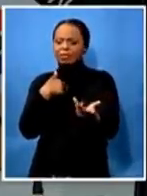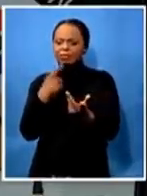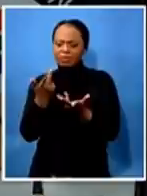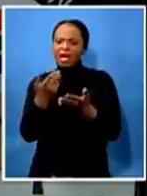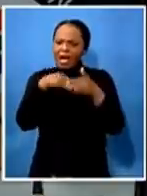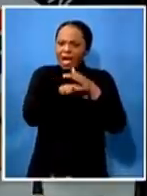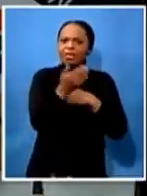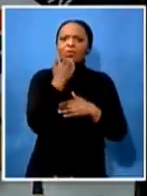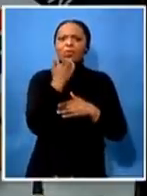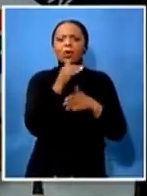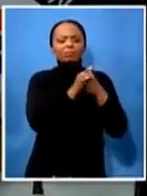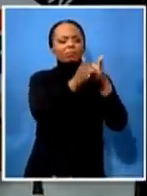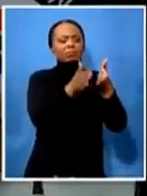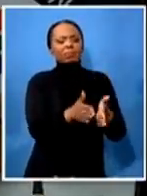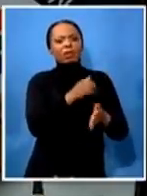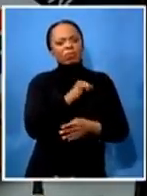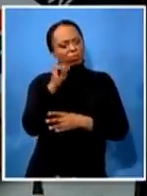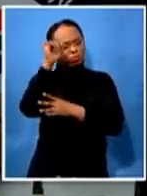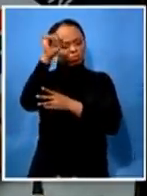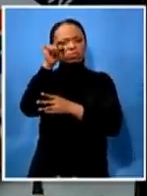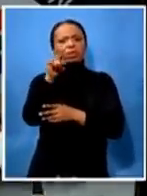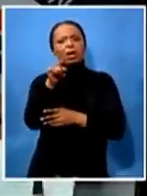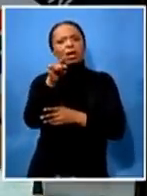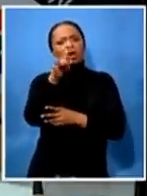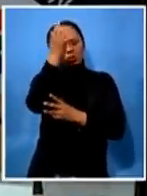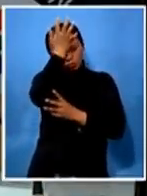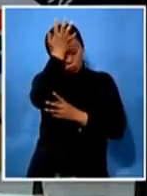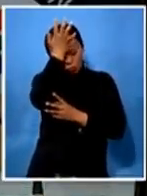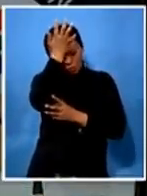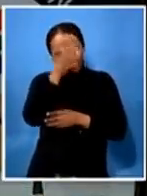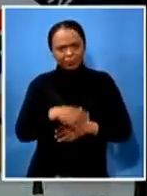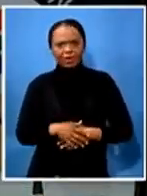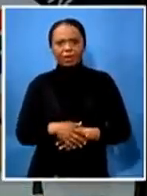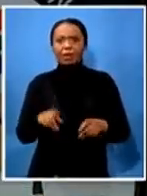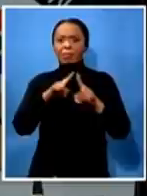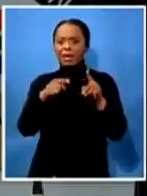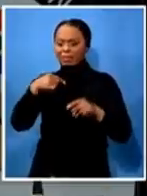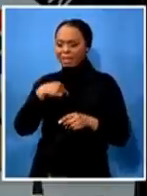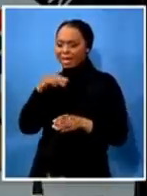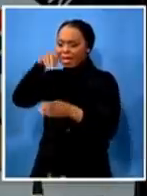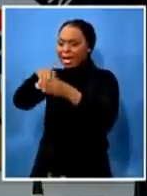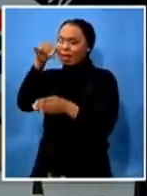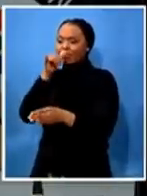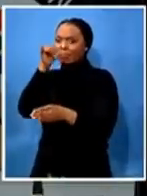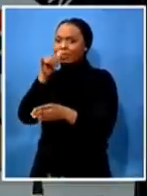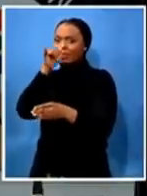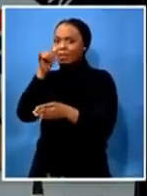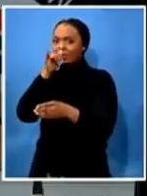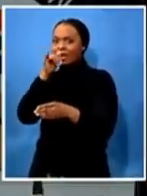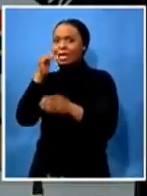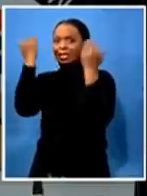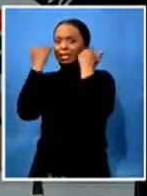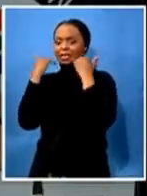i have never acted in the criminal justice system cluster i've never been appointed in any of those positions